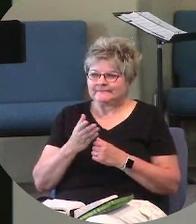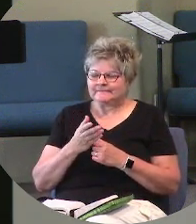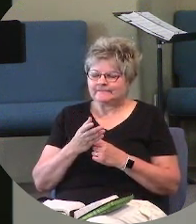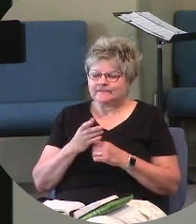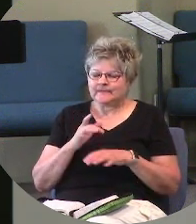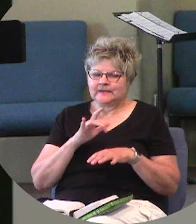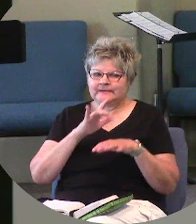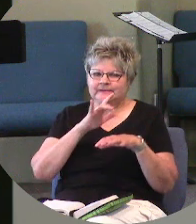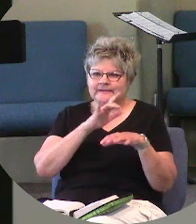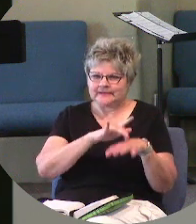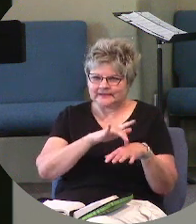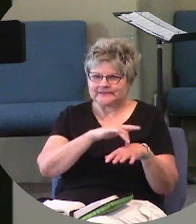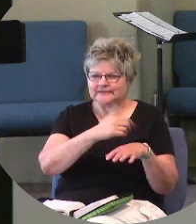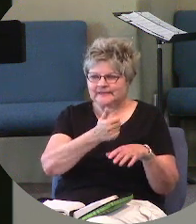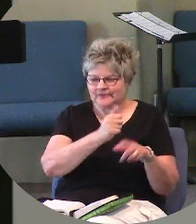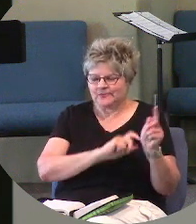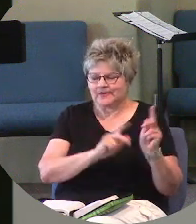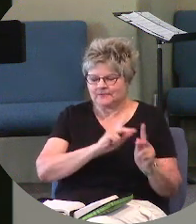touched the other people.